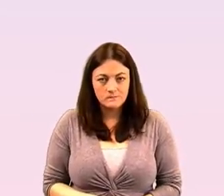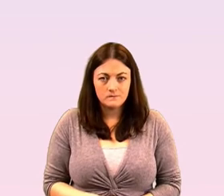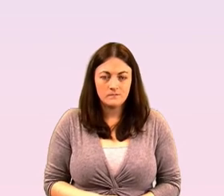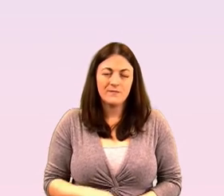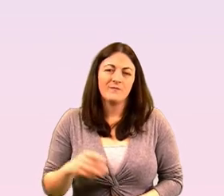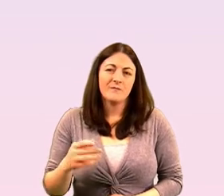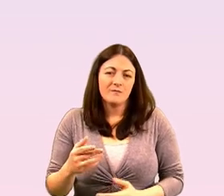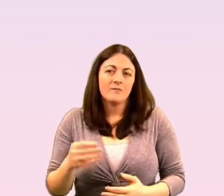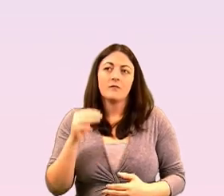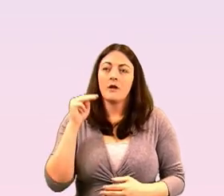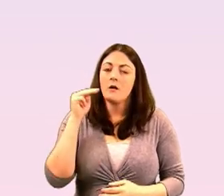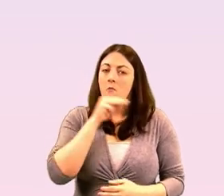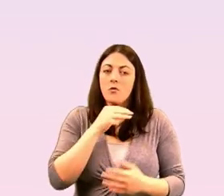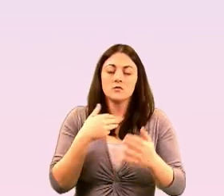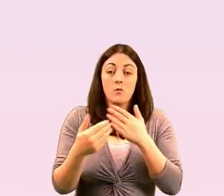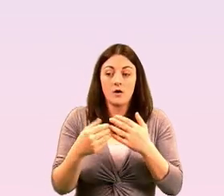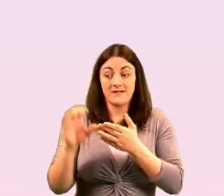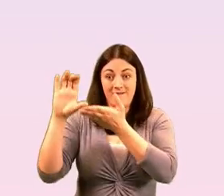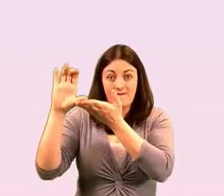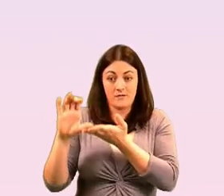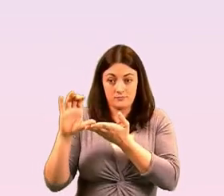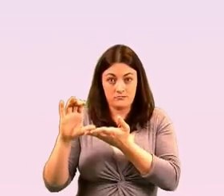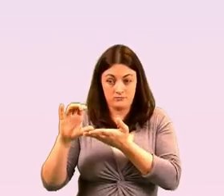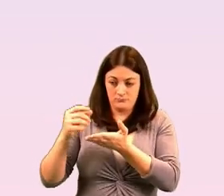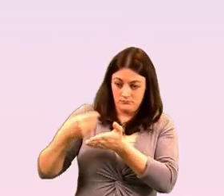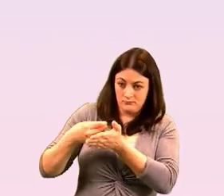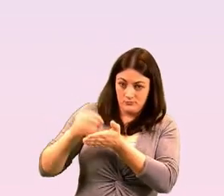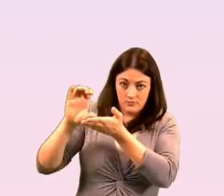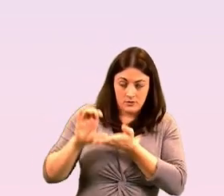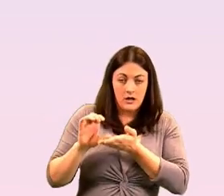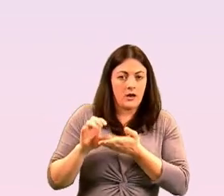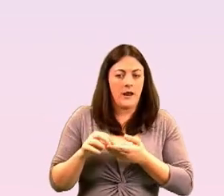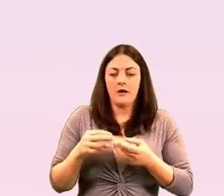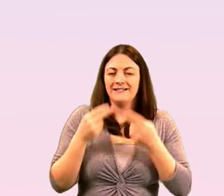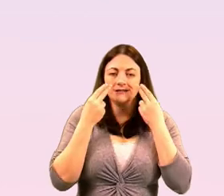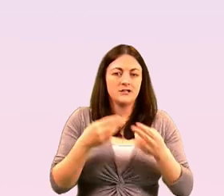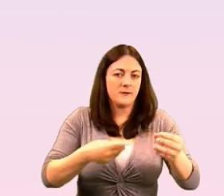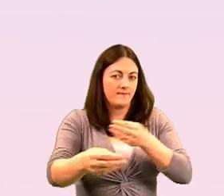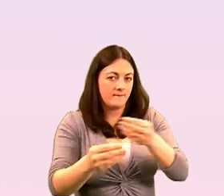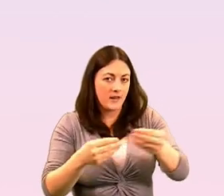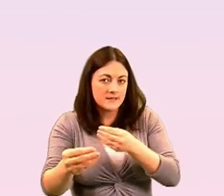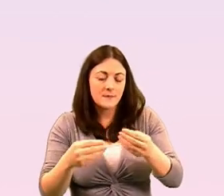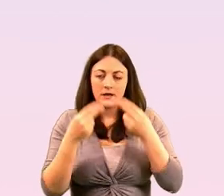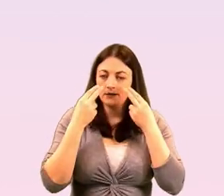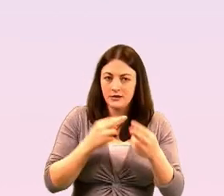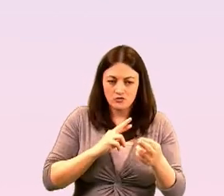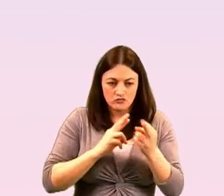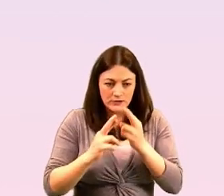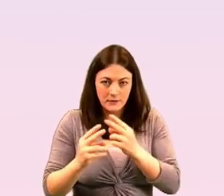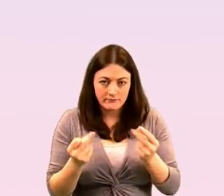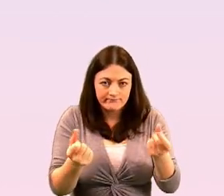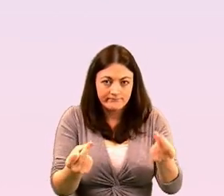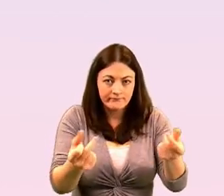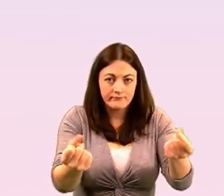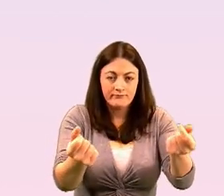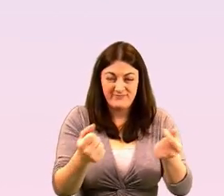aspect of philanthropic funding is how flexible it can be how responsive it can be and we've seen that in the in the emergency funding